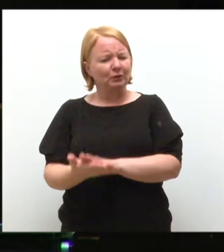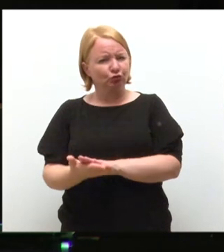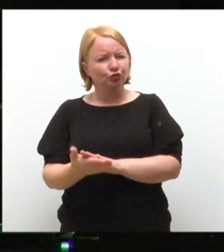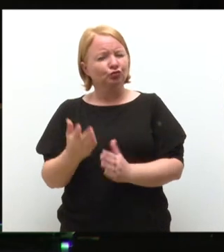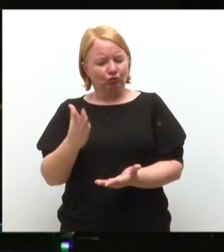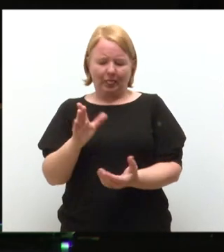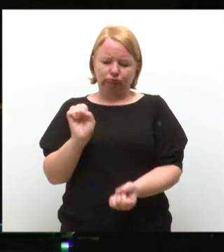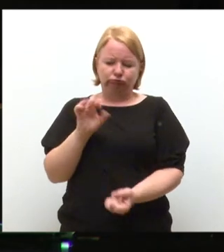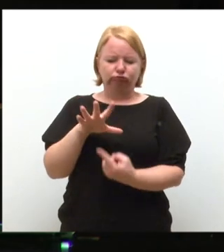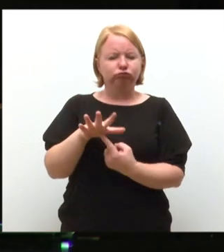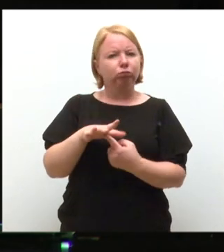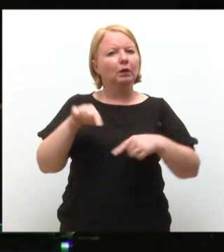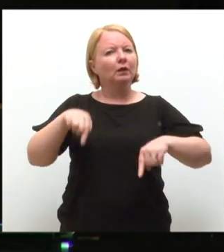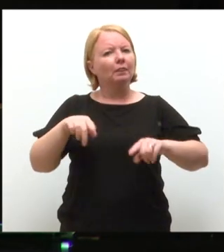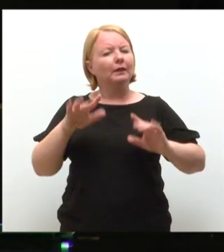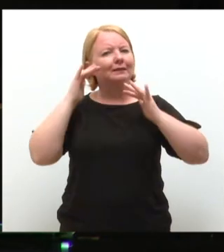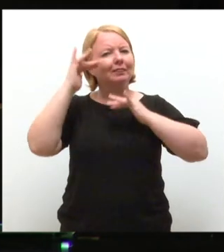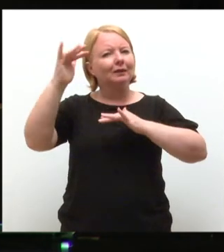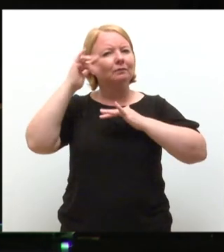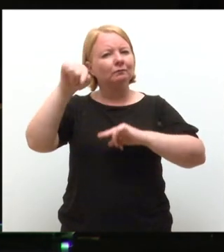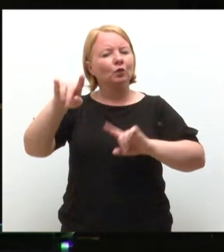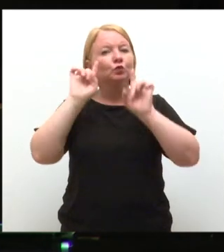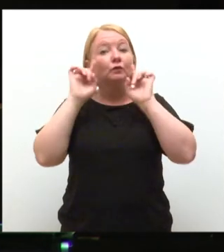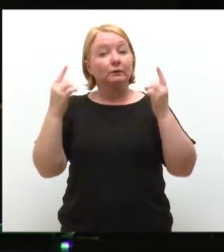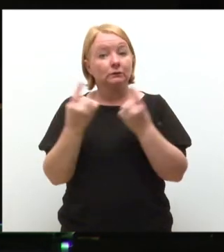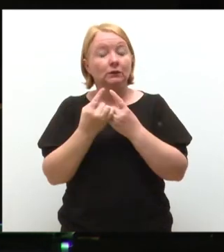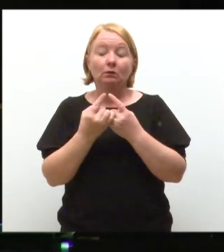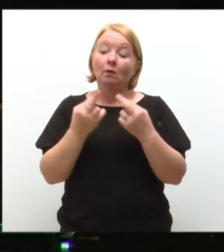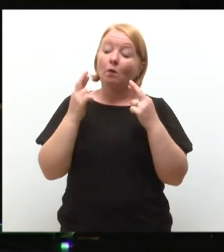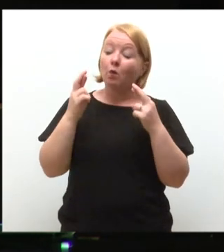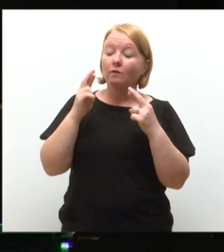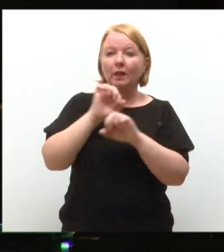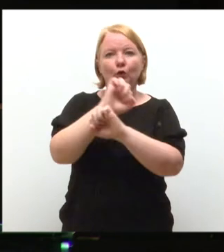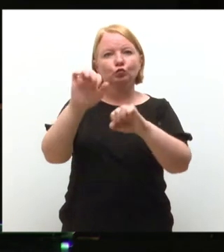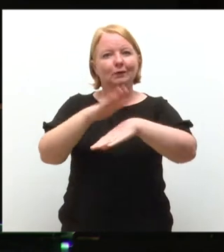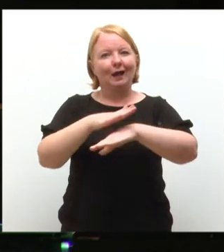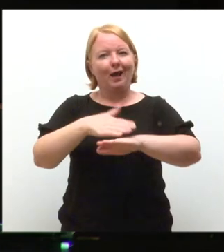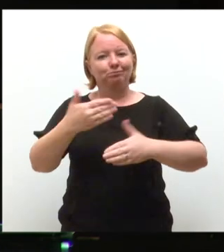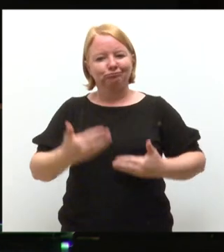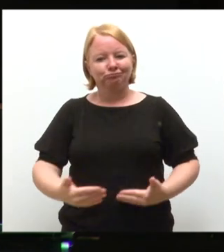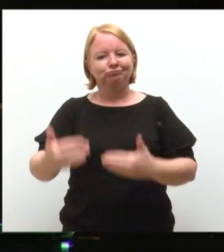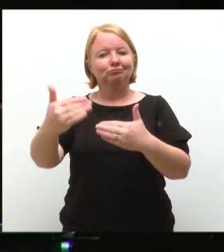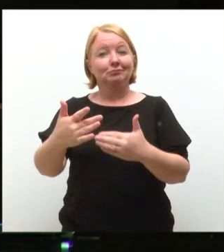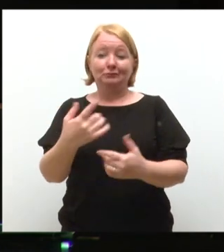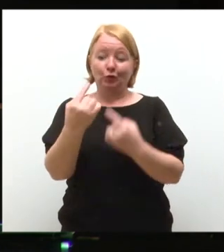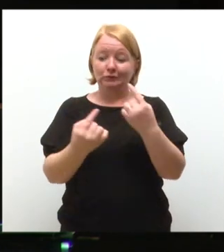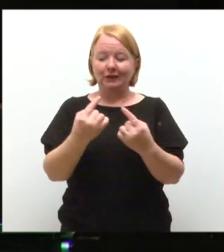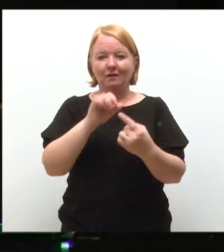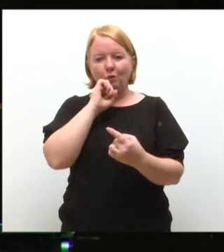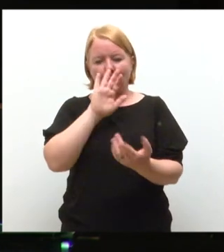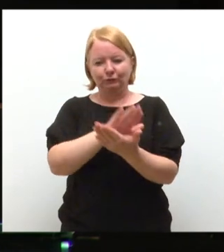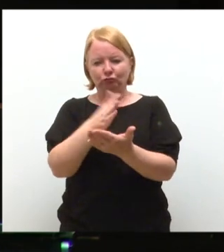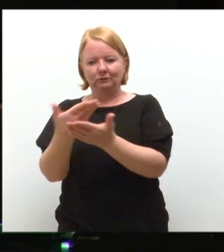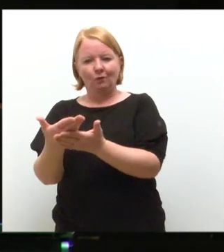core theme for the university. And I hope that in your time here in Dundee, you will be transformed by the experience